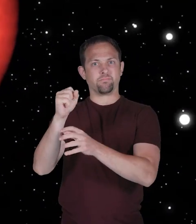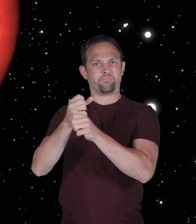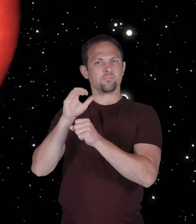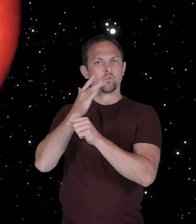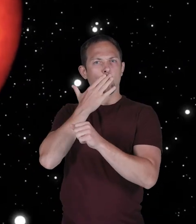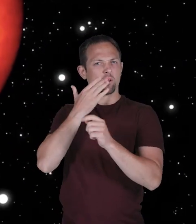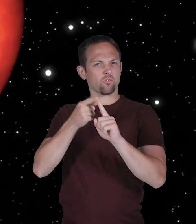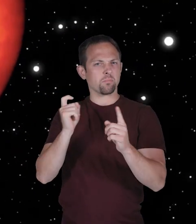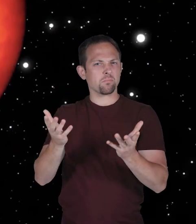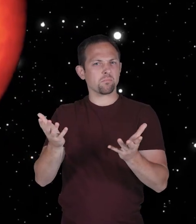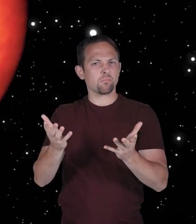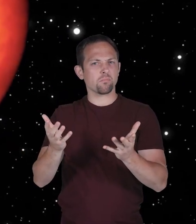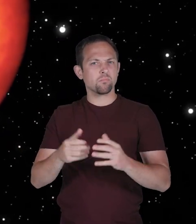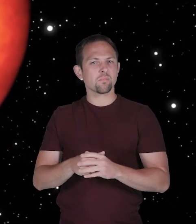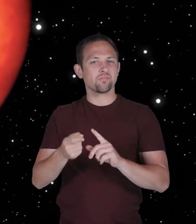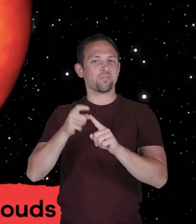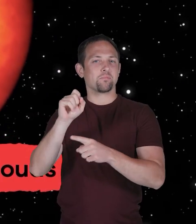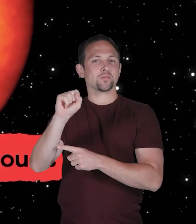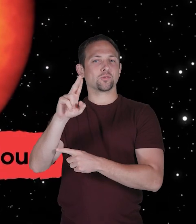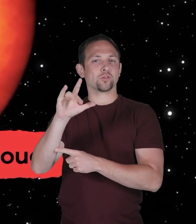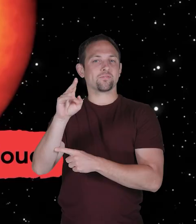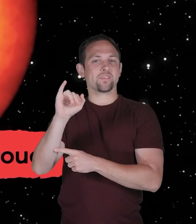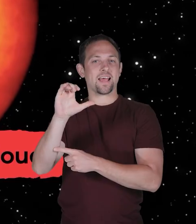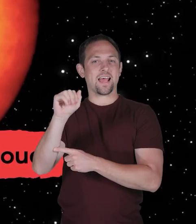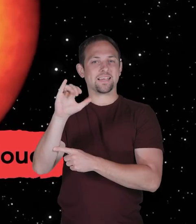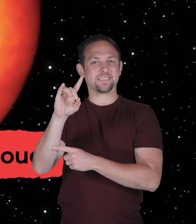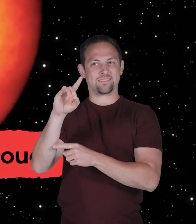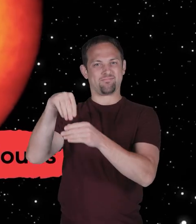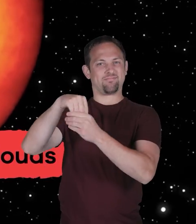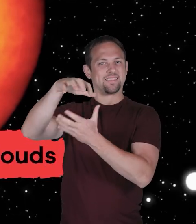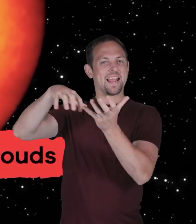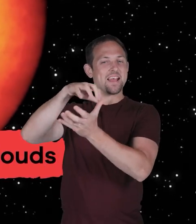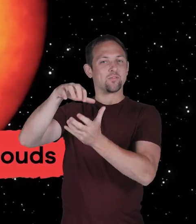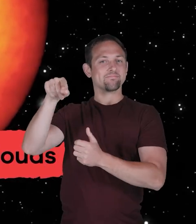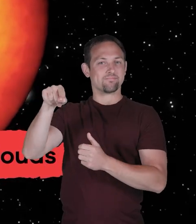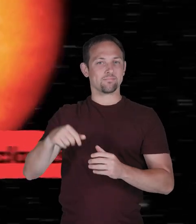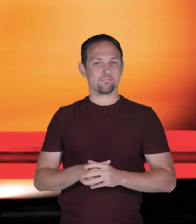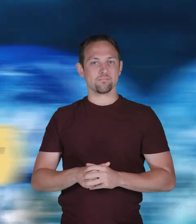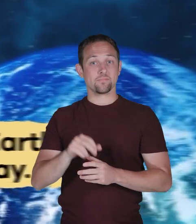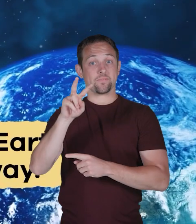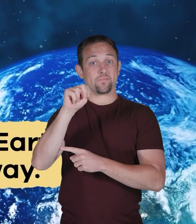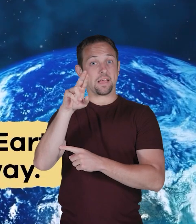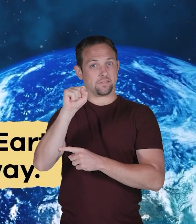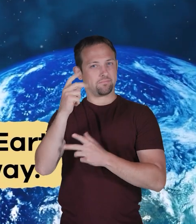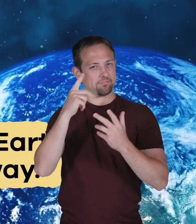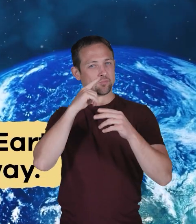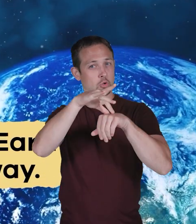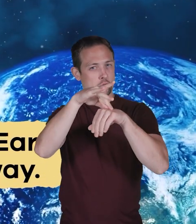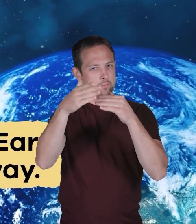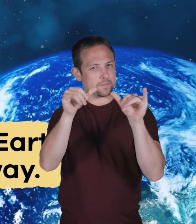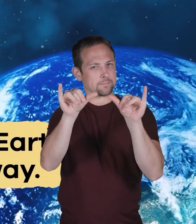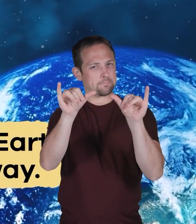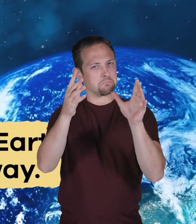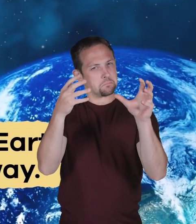Where does Venus get its coloring? From the sulfuric acid in its clouds. Venus is relatively